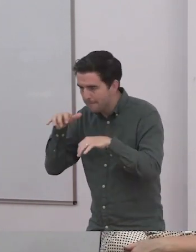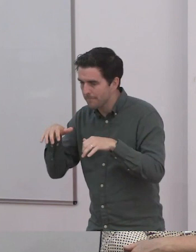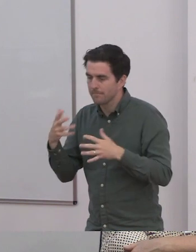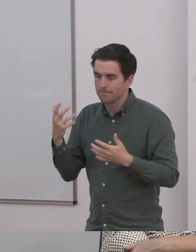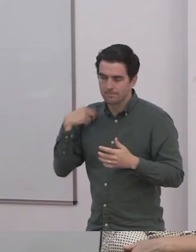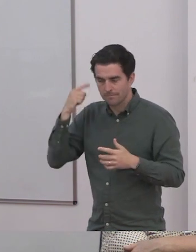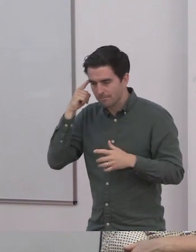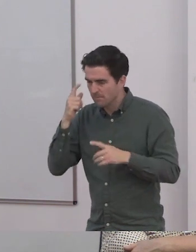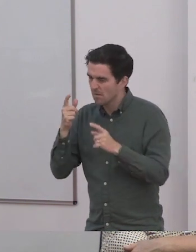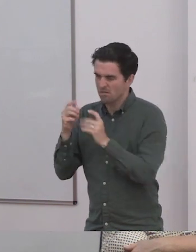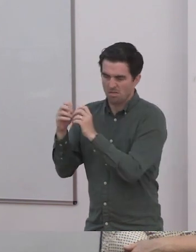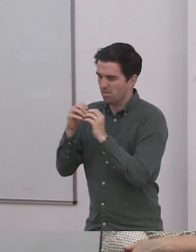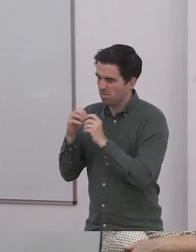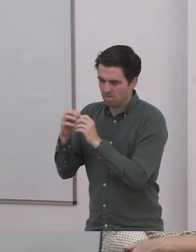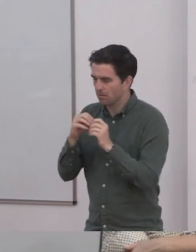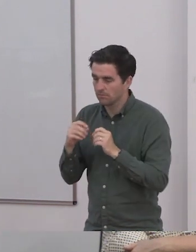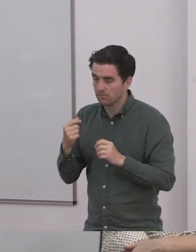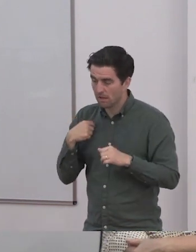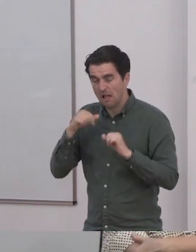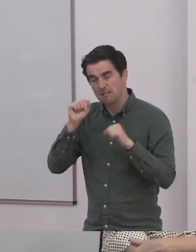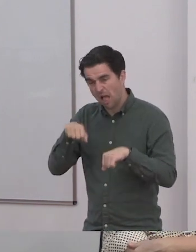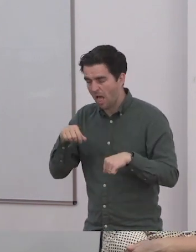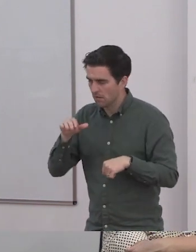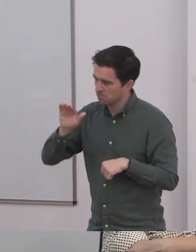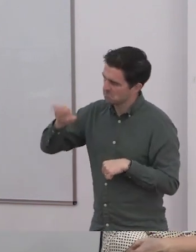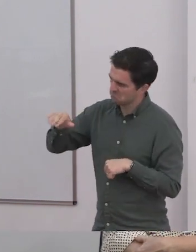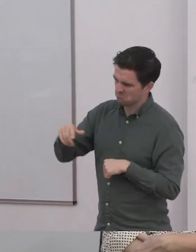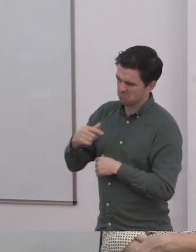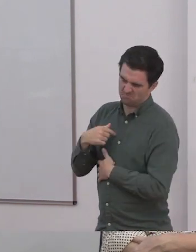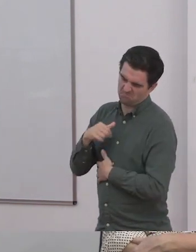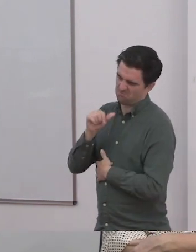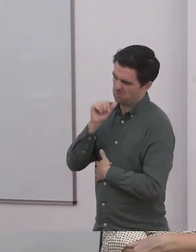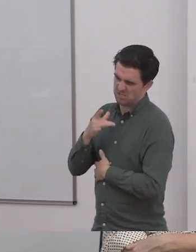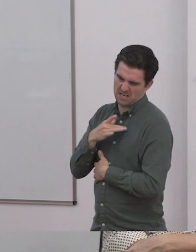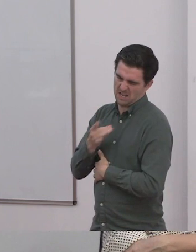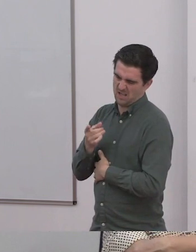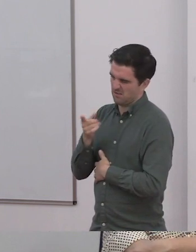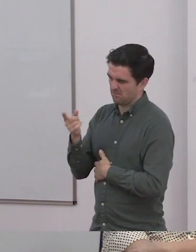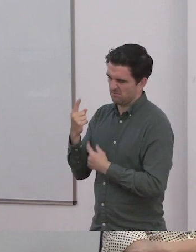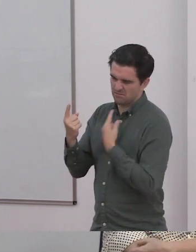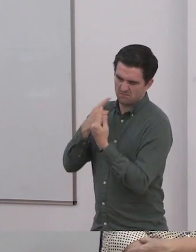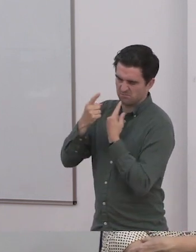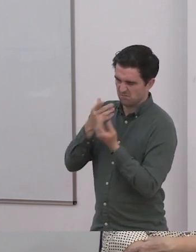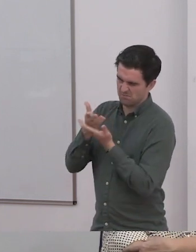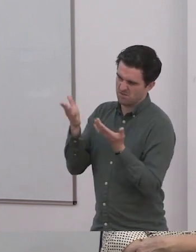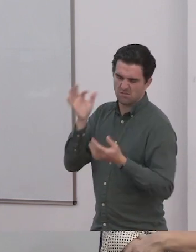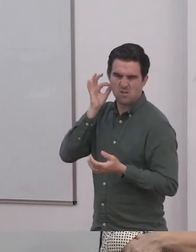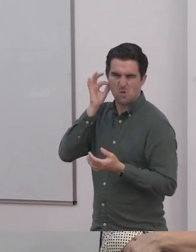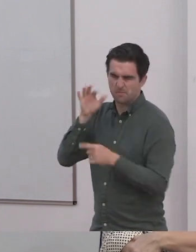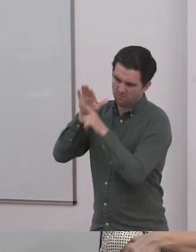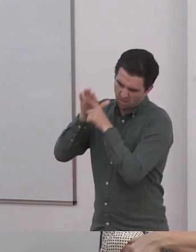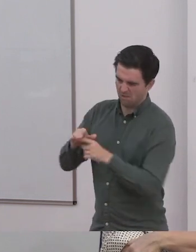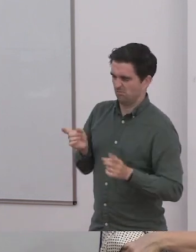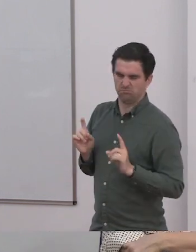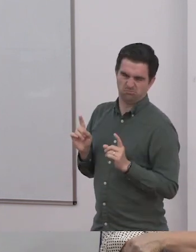Yes. So there are pitfalls and there are things we've had to work around. And I think maybe we should come around to talking